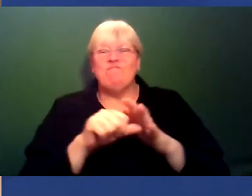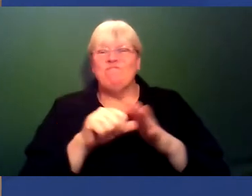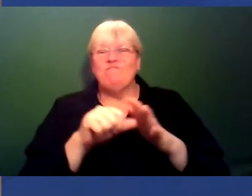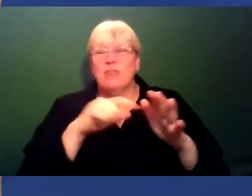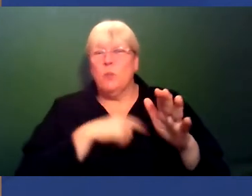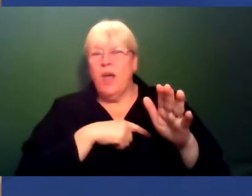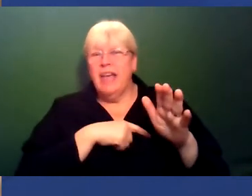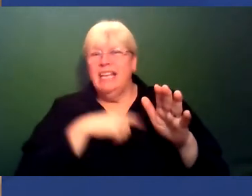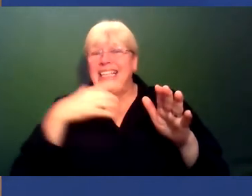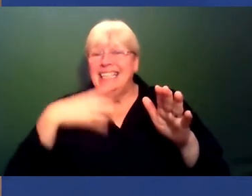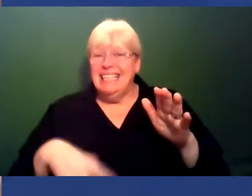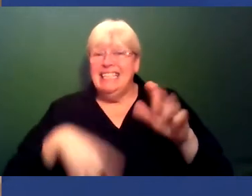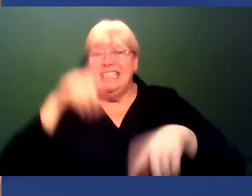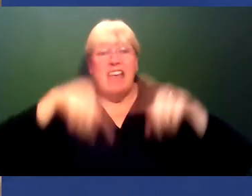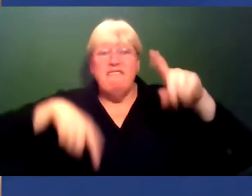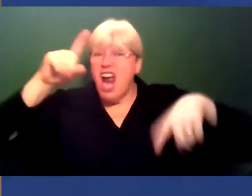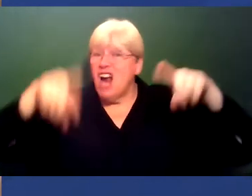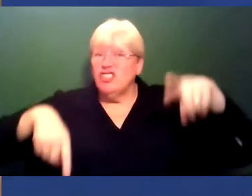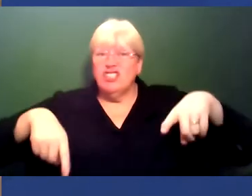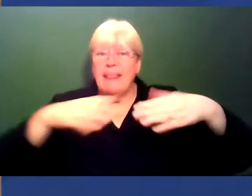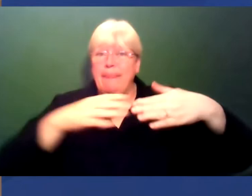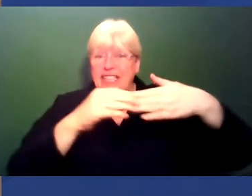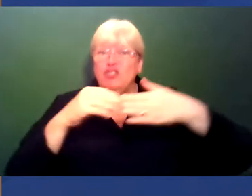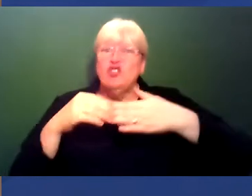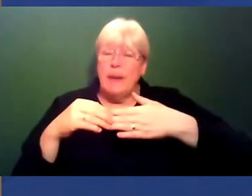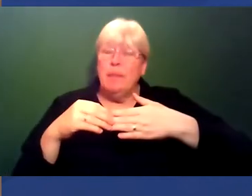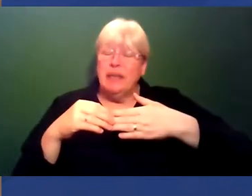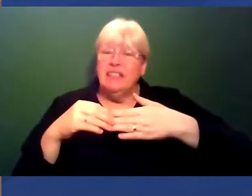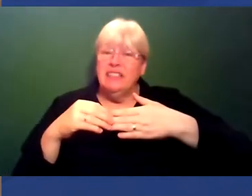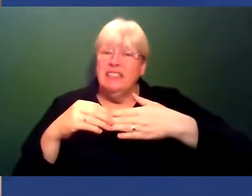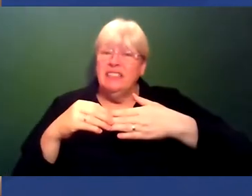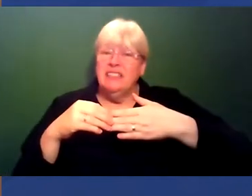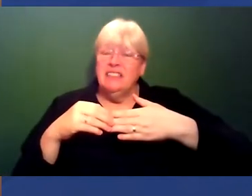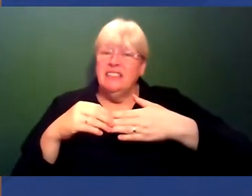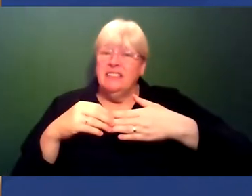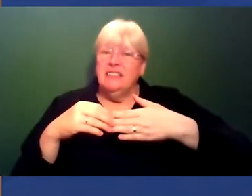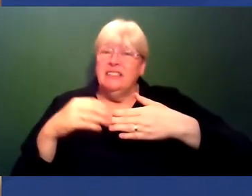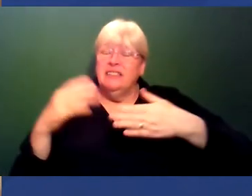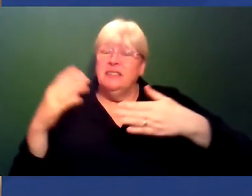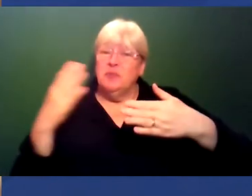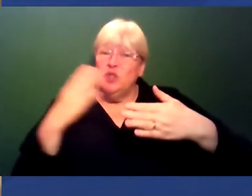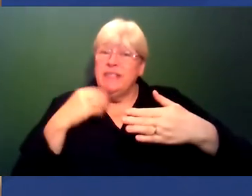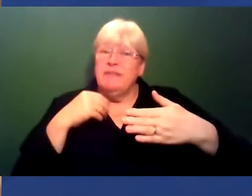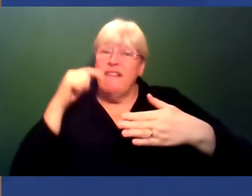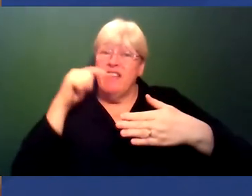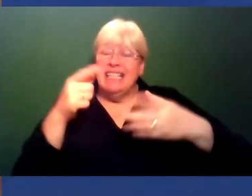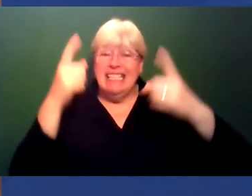leadership? Why do we just need a diverse body of people in universities anyway? But why do we need diverse leadership in universities at the senior levels? It's because